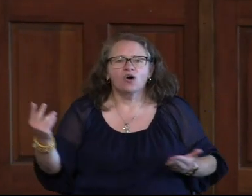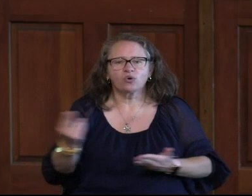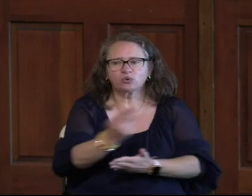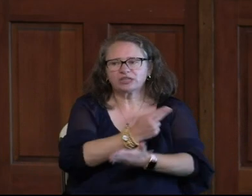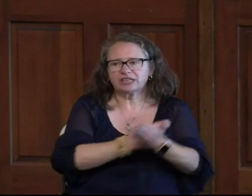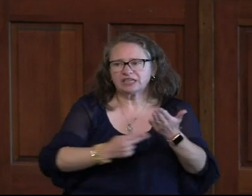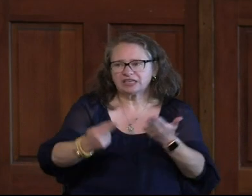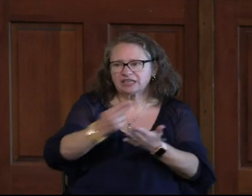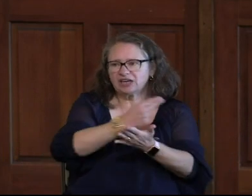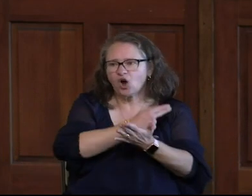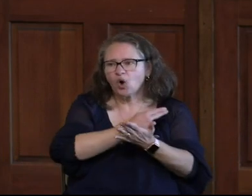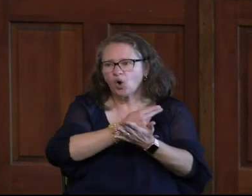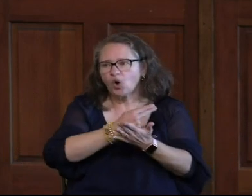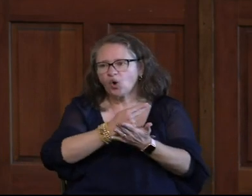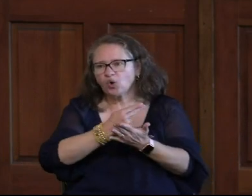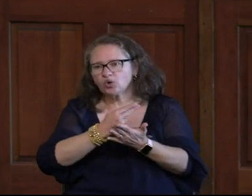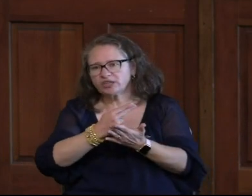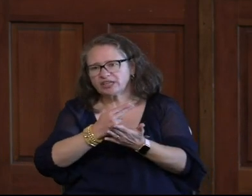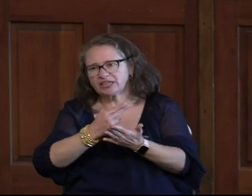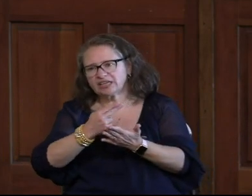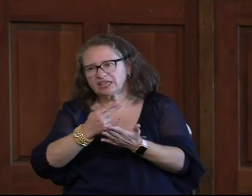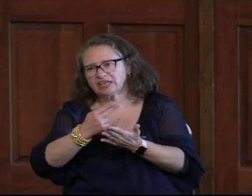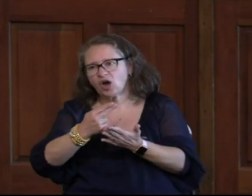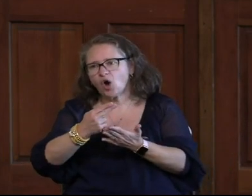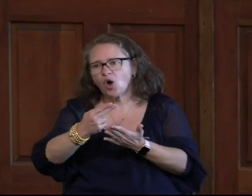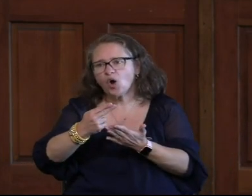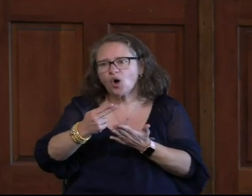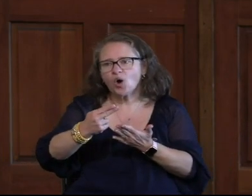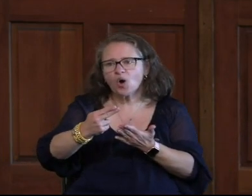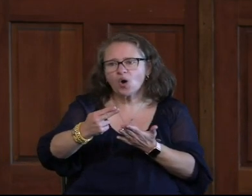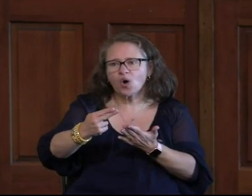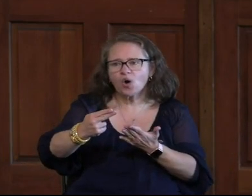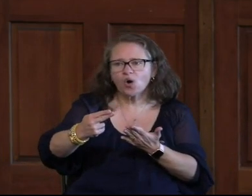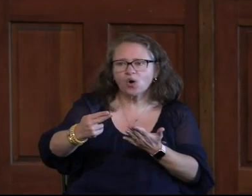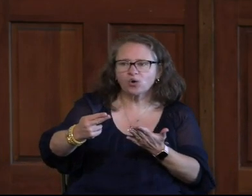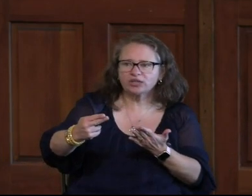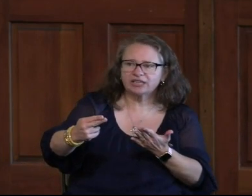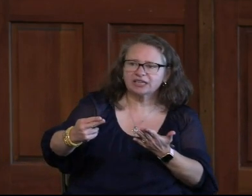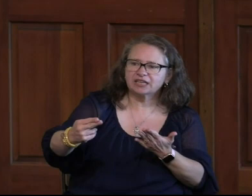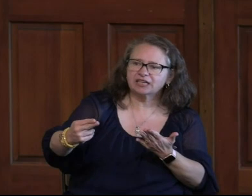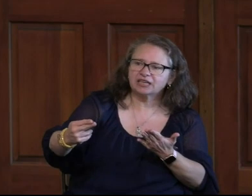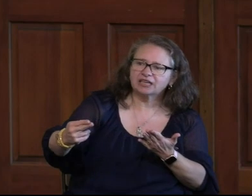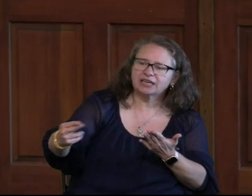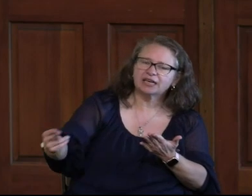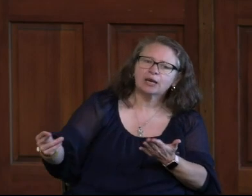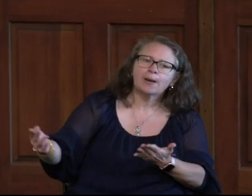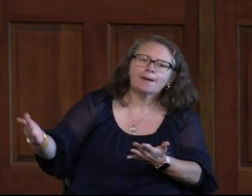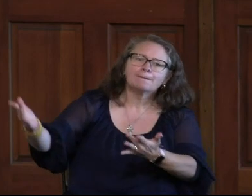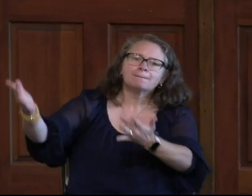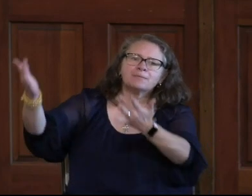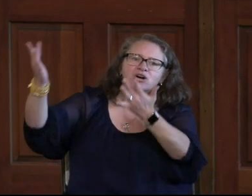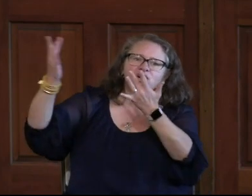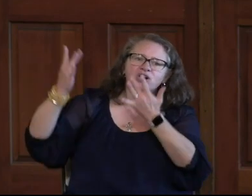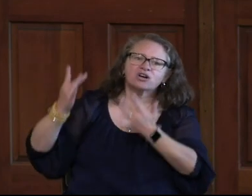Holy, holy, holy, holy,